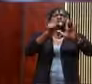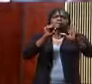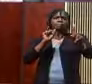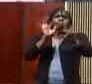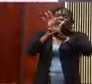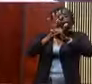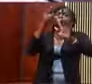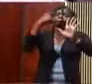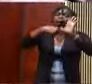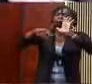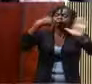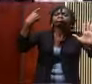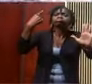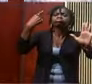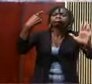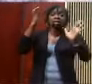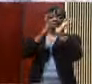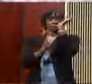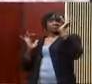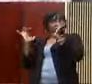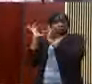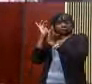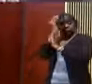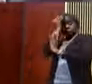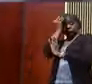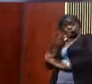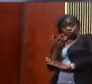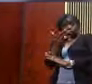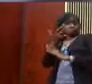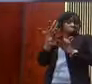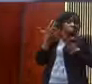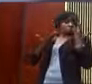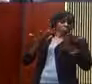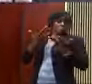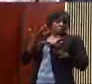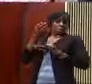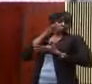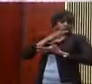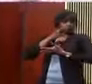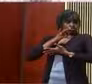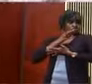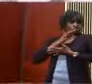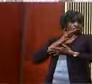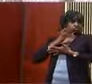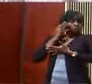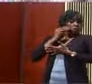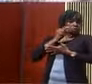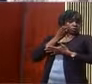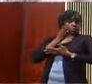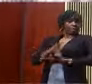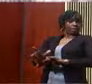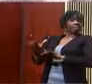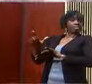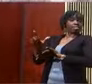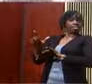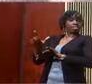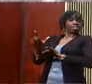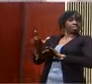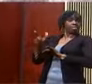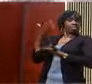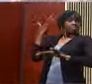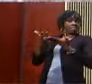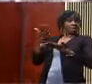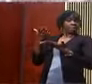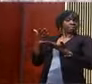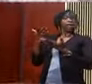said you may be on your way to hell because that's what happened to Divees. Divees was privileged. Divees was